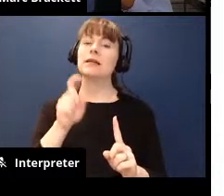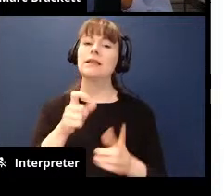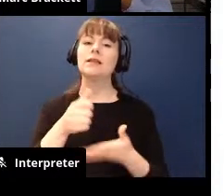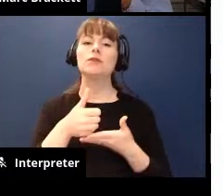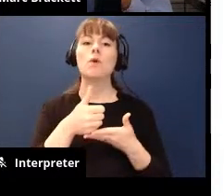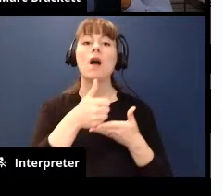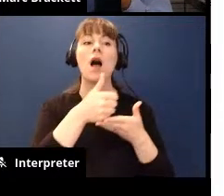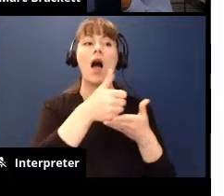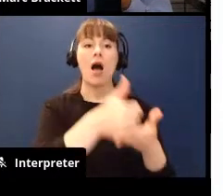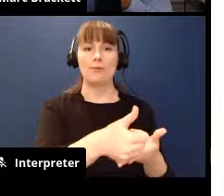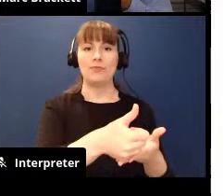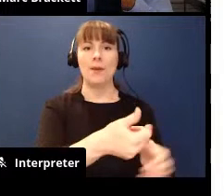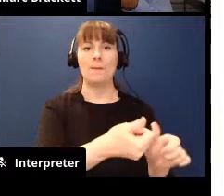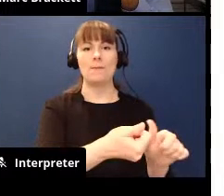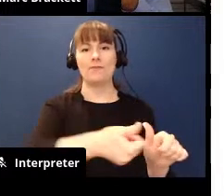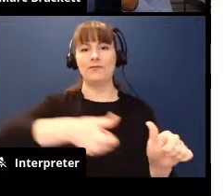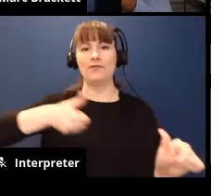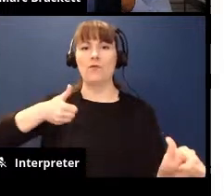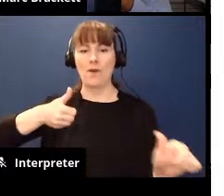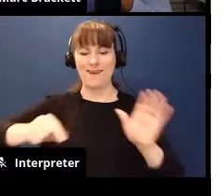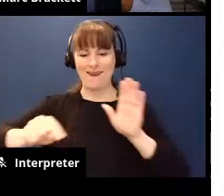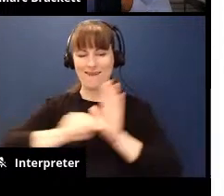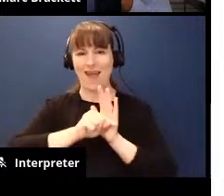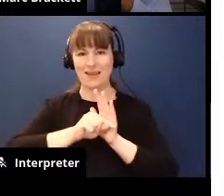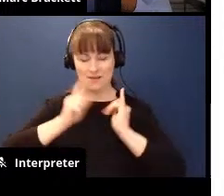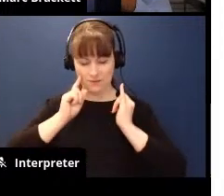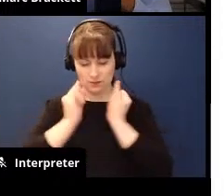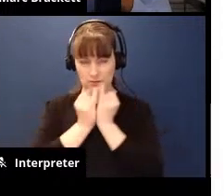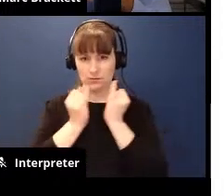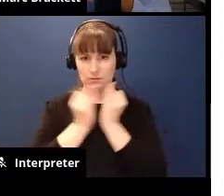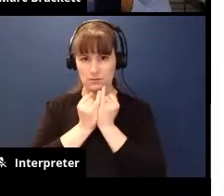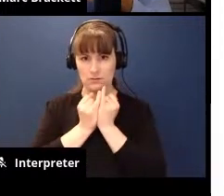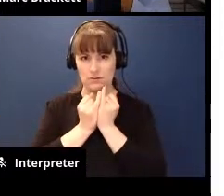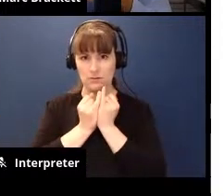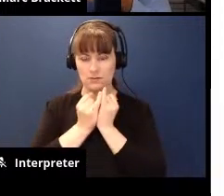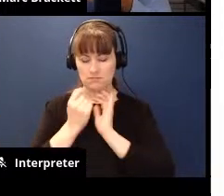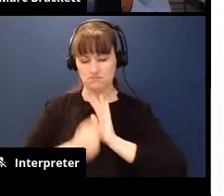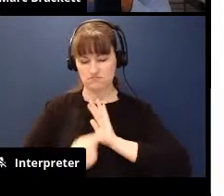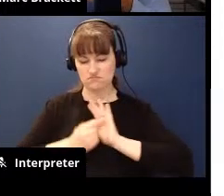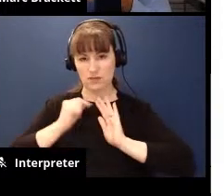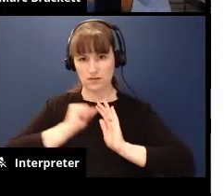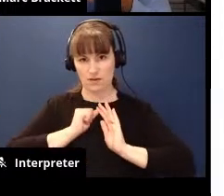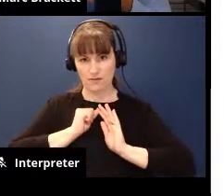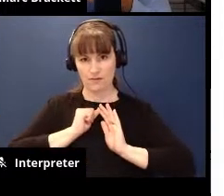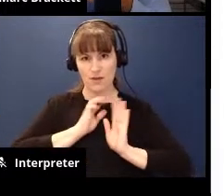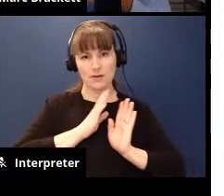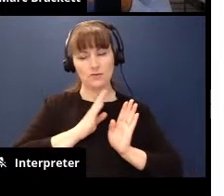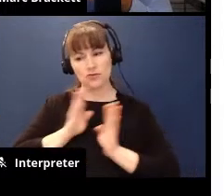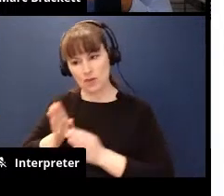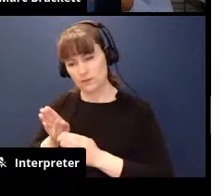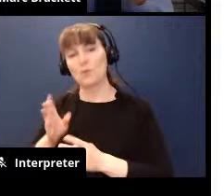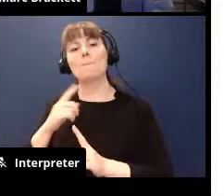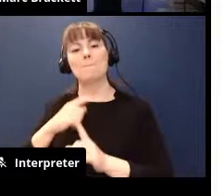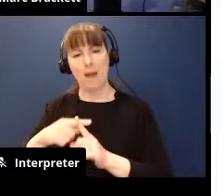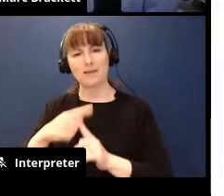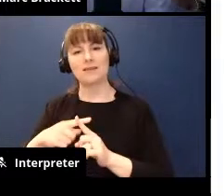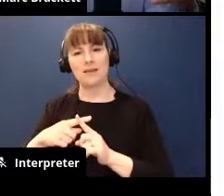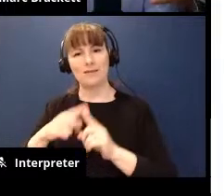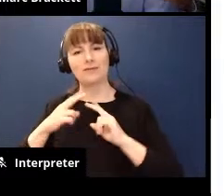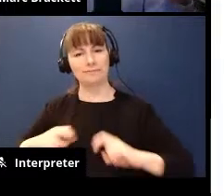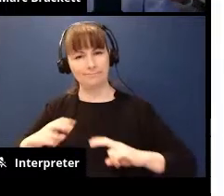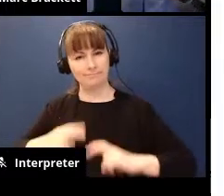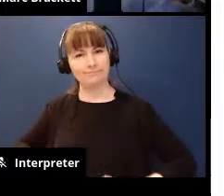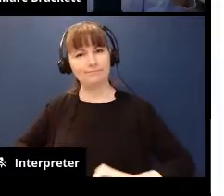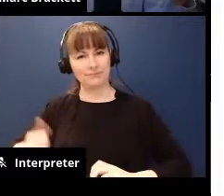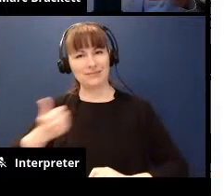having negative self-talk and move them towards having a more positive self-talk and that just takes a